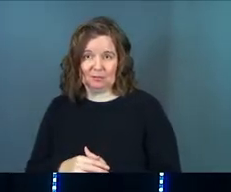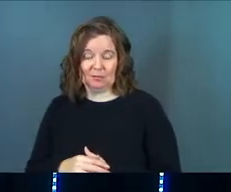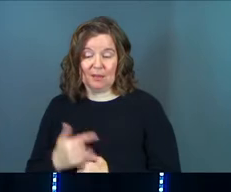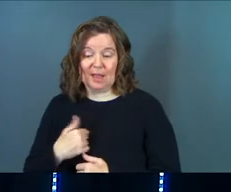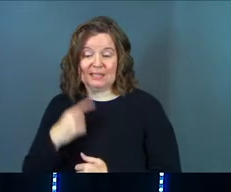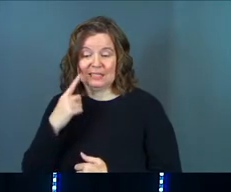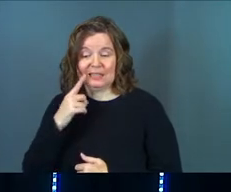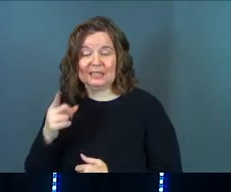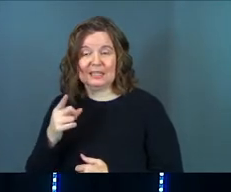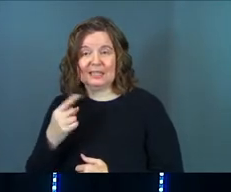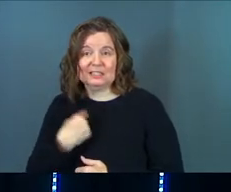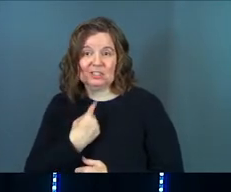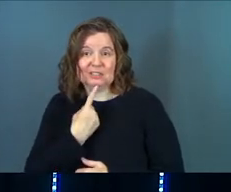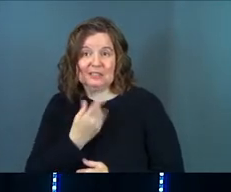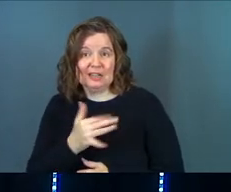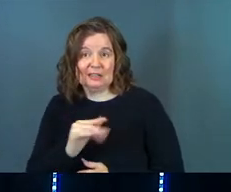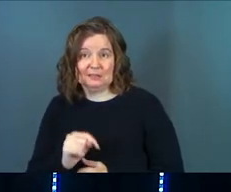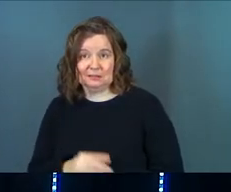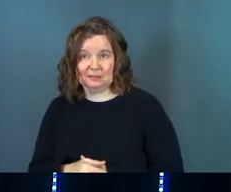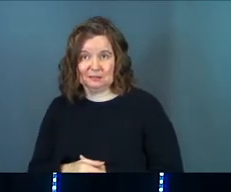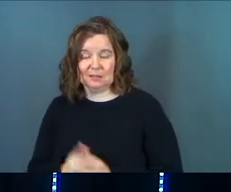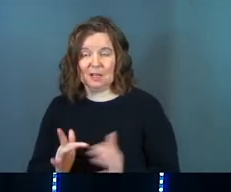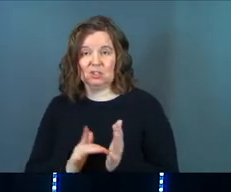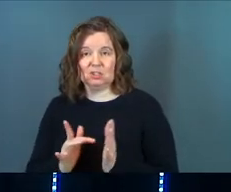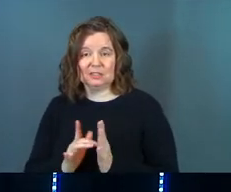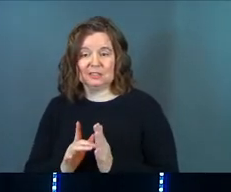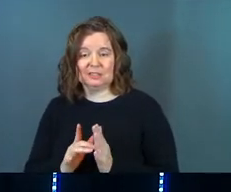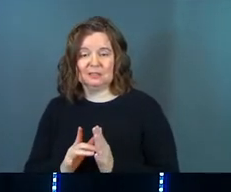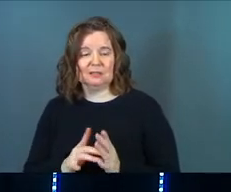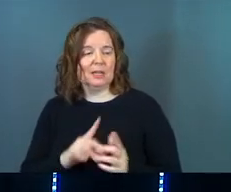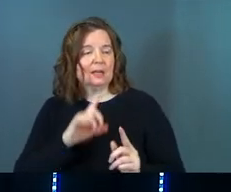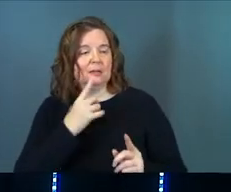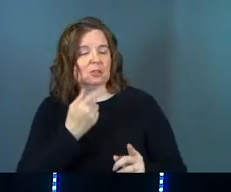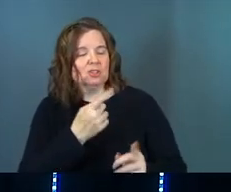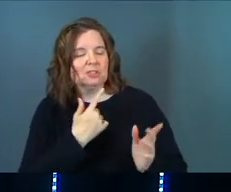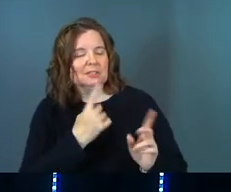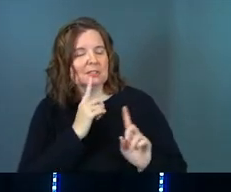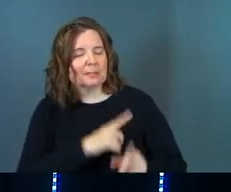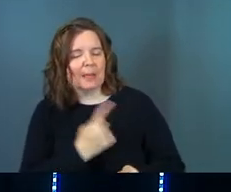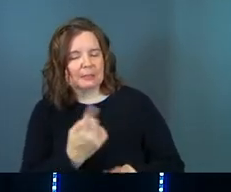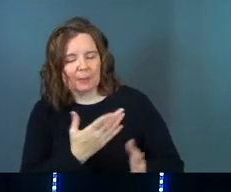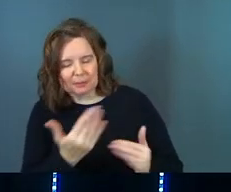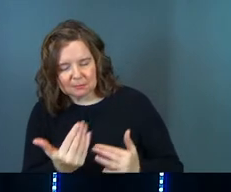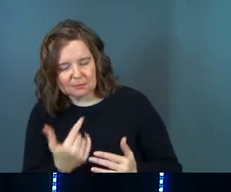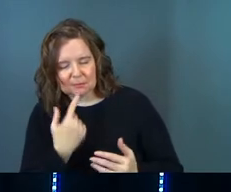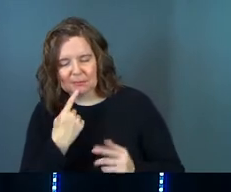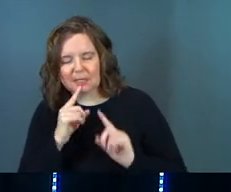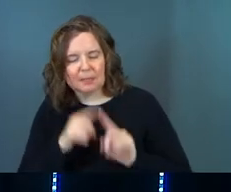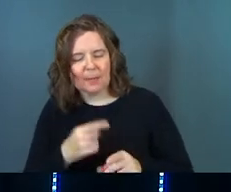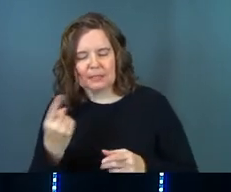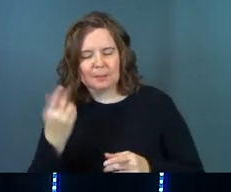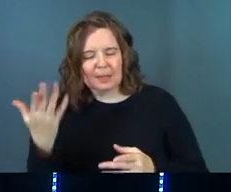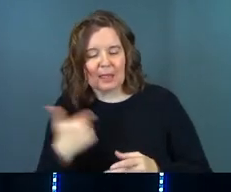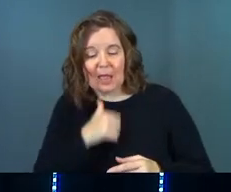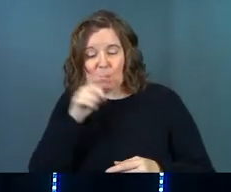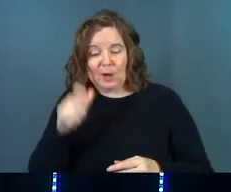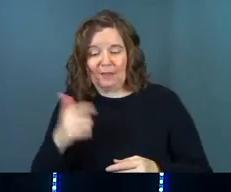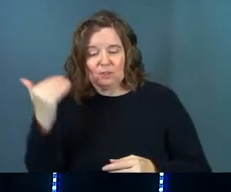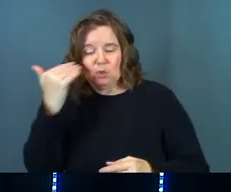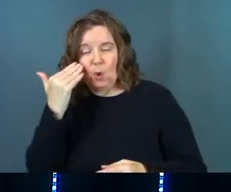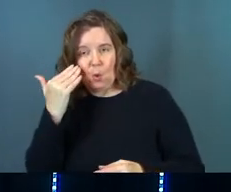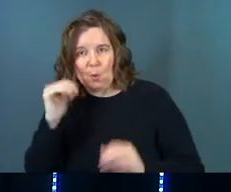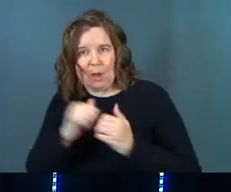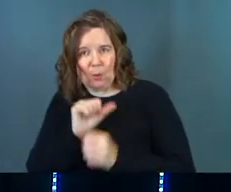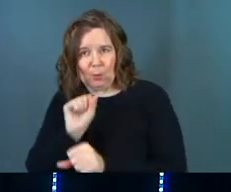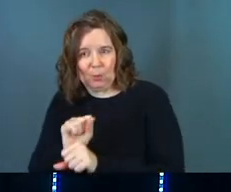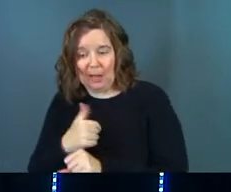I just think he said it. Jesus commands somebody. Command something. I don't have to know.